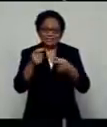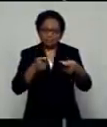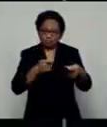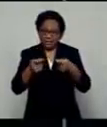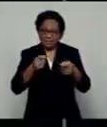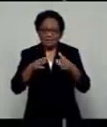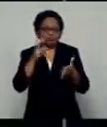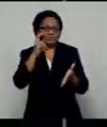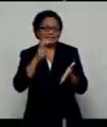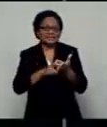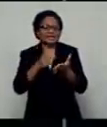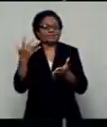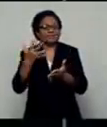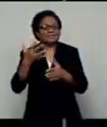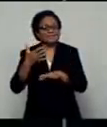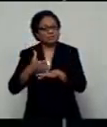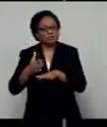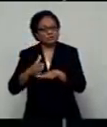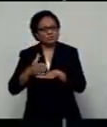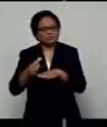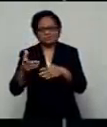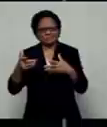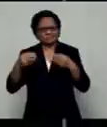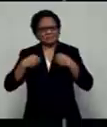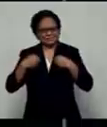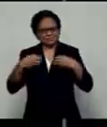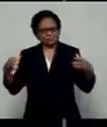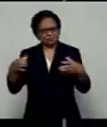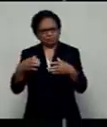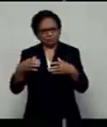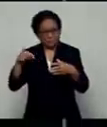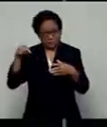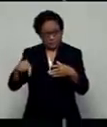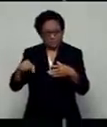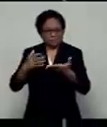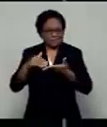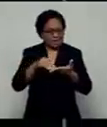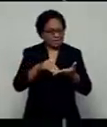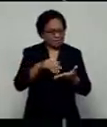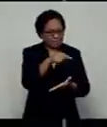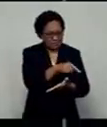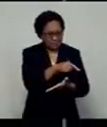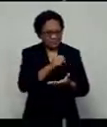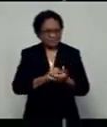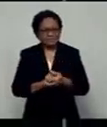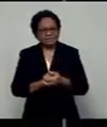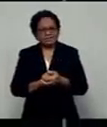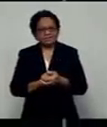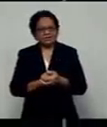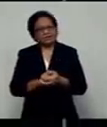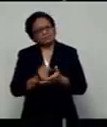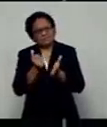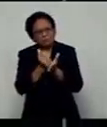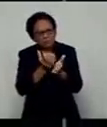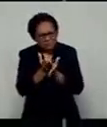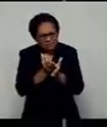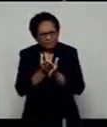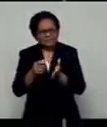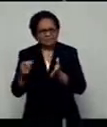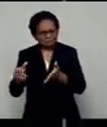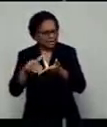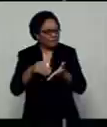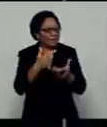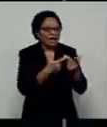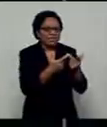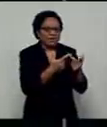50 new cooperatives, mostly engaging in administrative, support service and wholesale and retail sectors. In